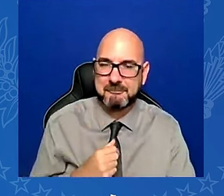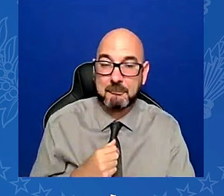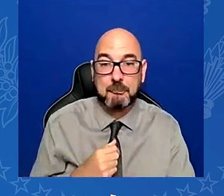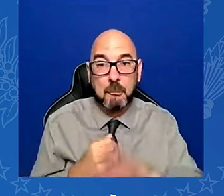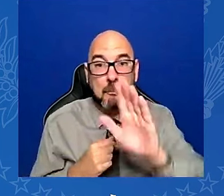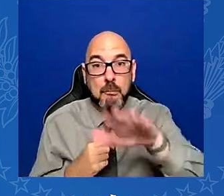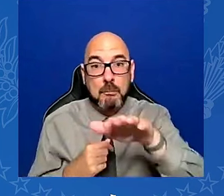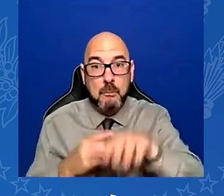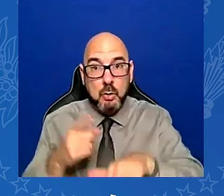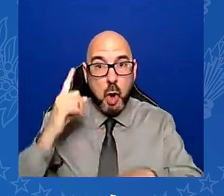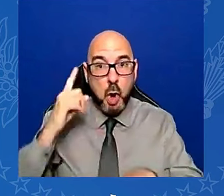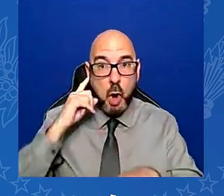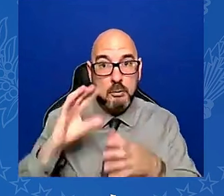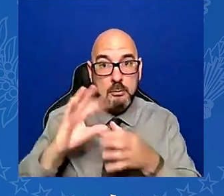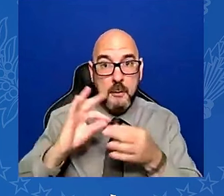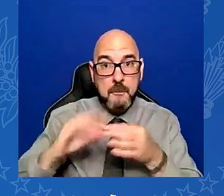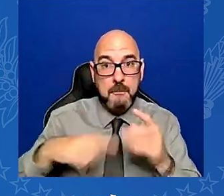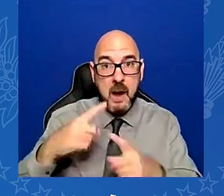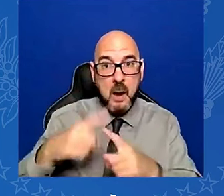Gettysburg, wow.